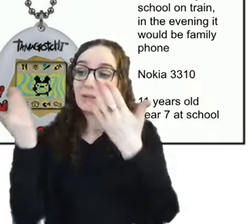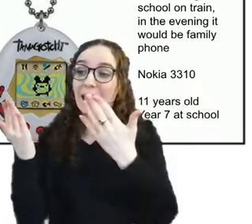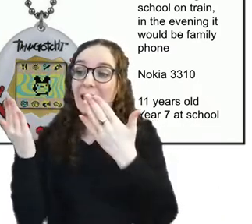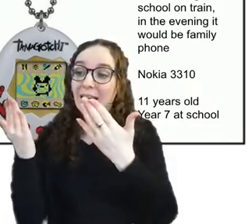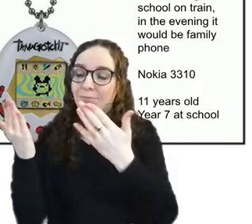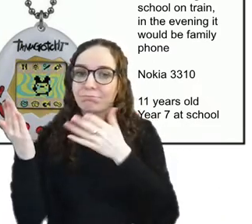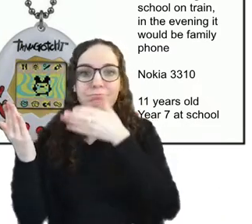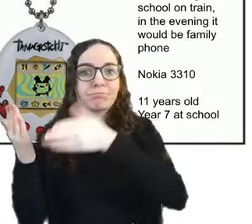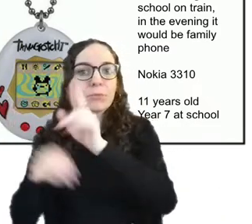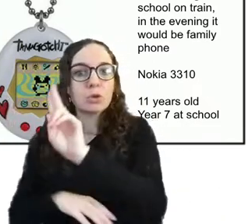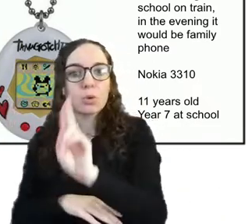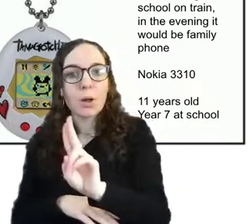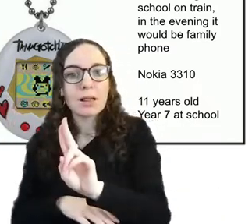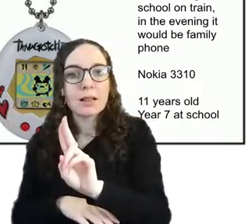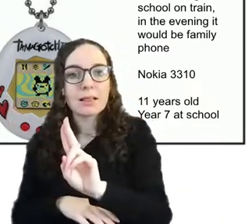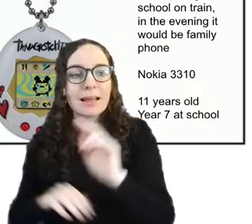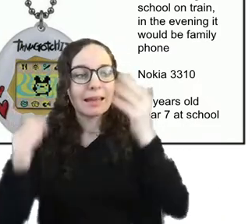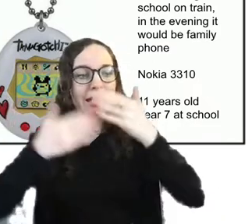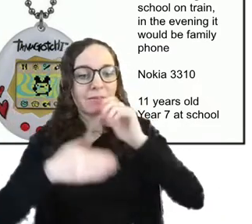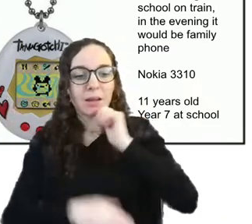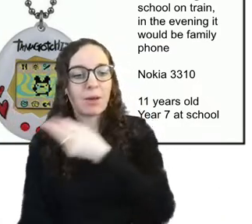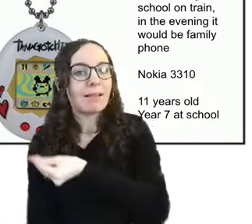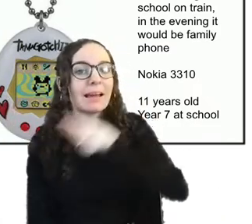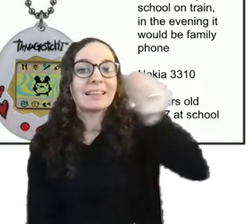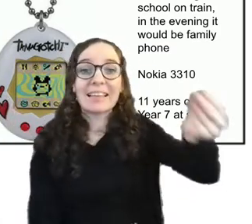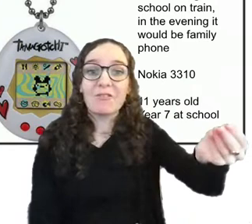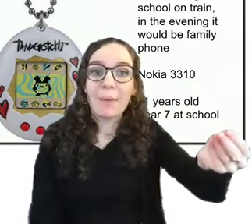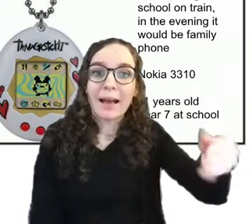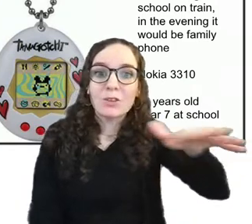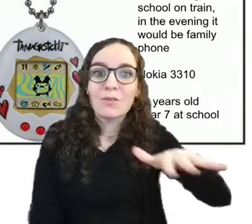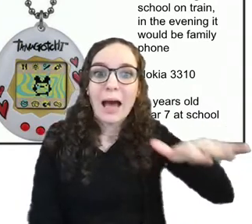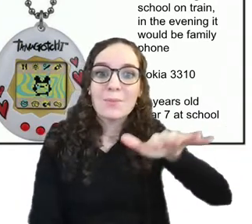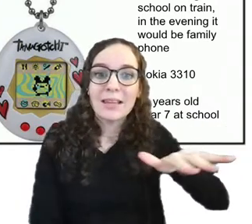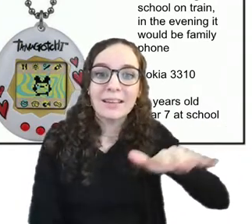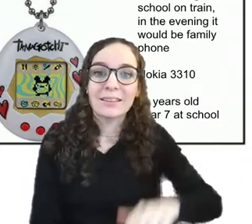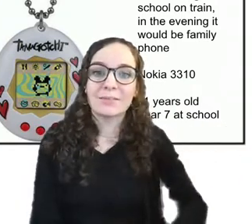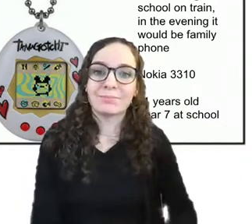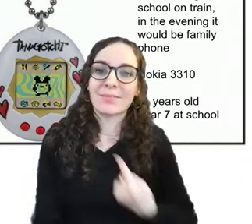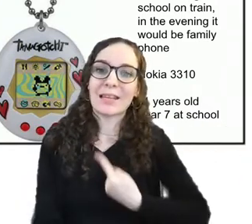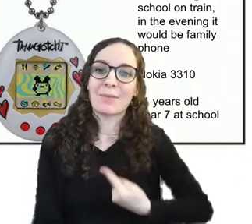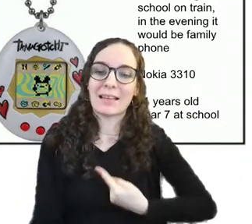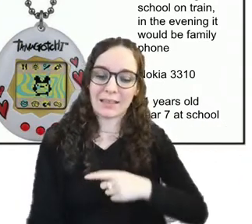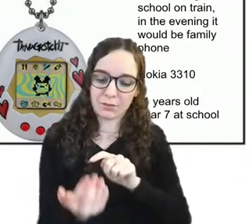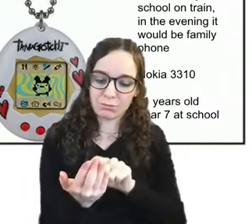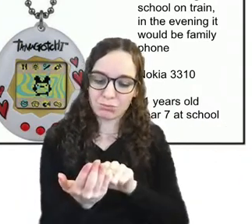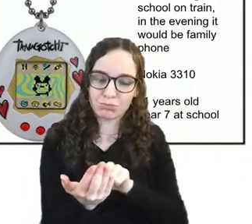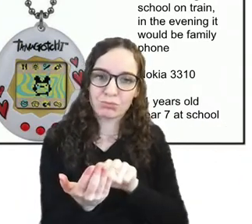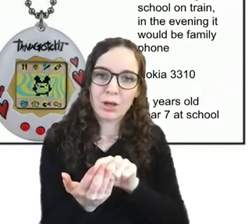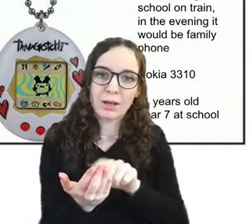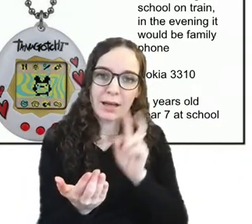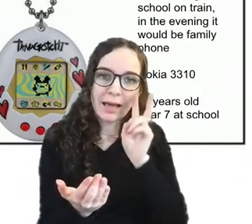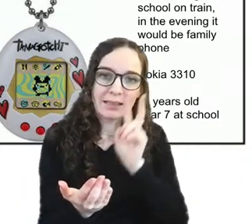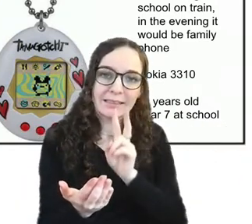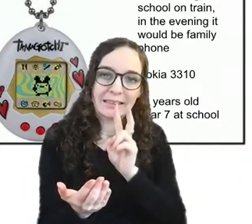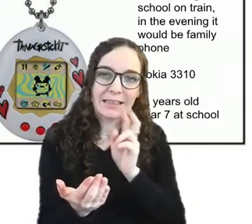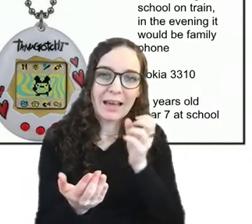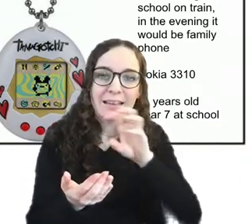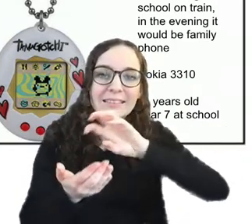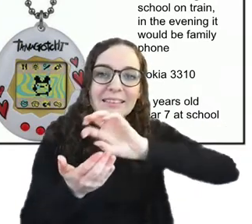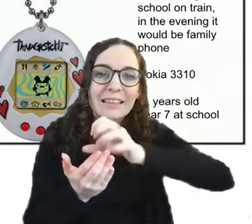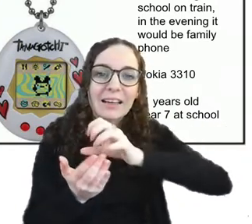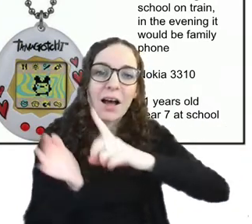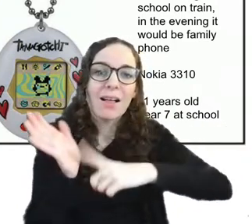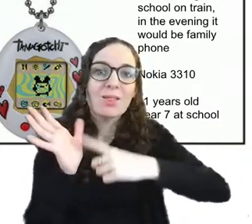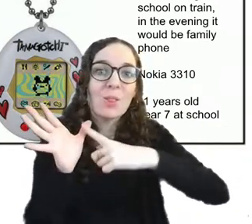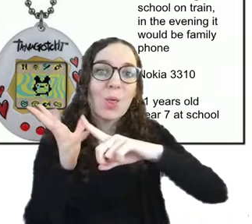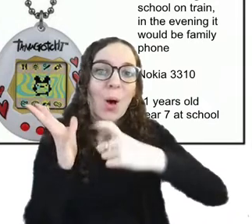um and i opened it up recently to do this project and i found like there's a little sticker that says laura that was one of my best friends